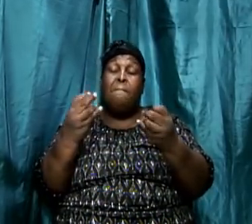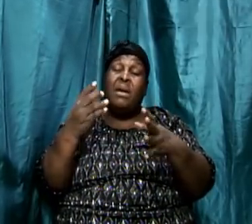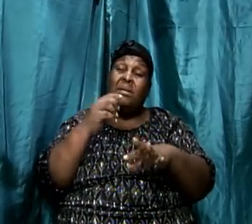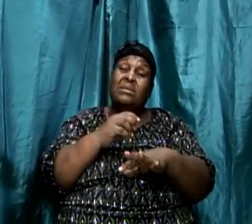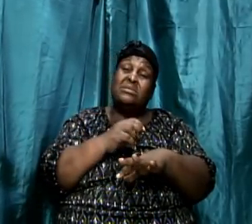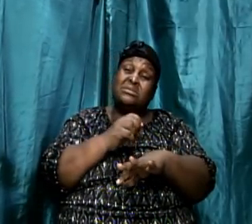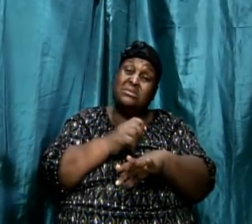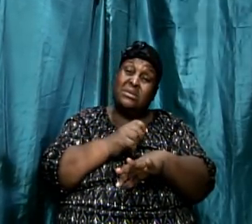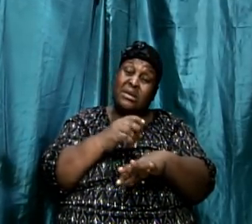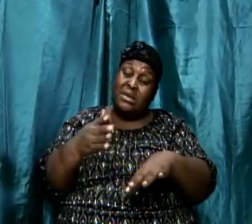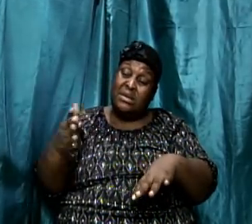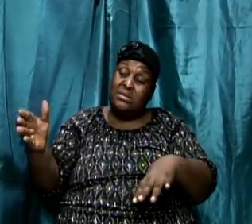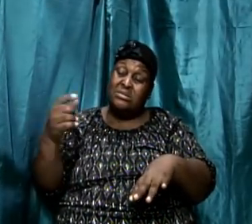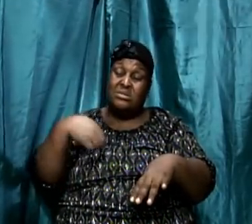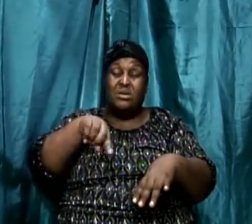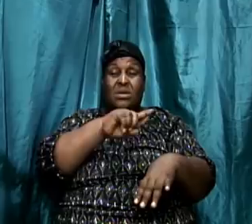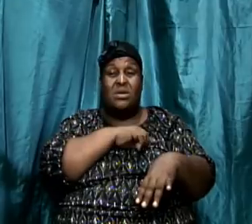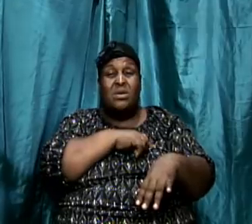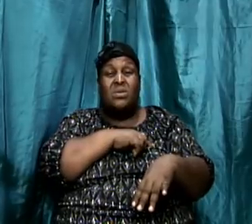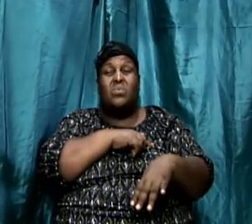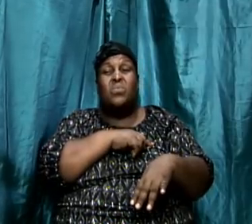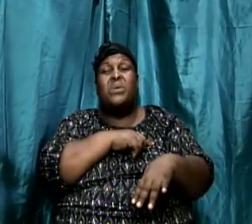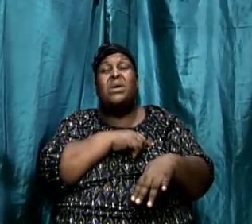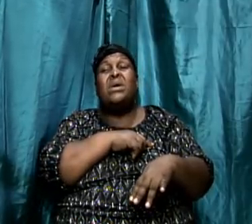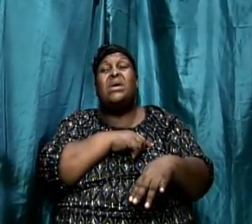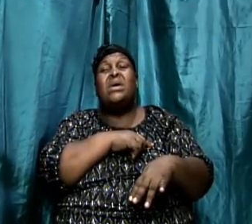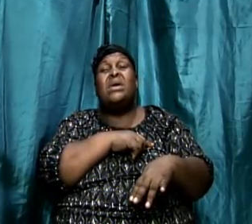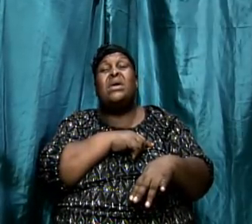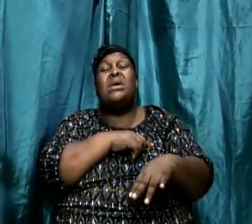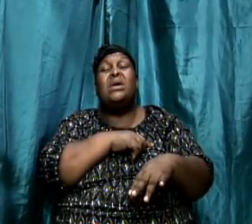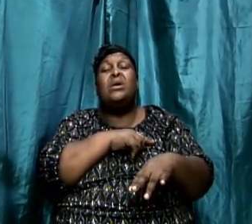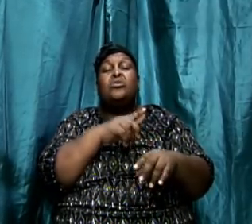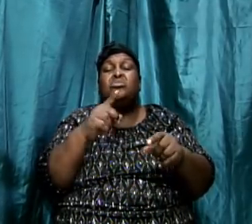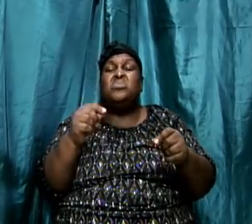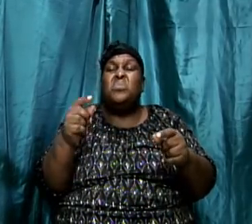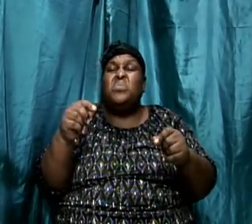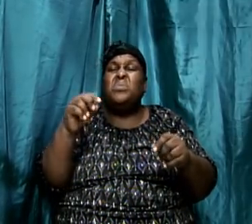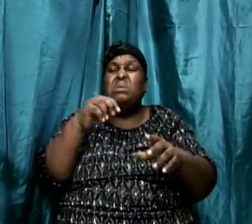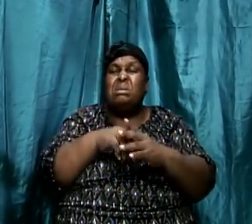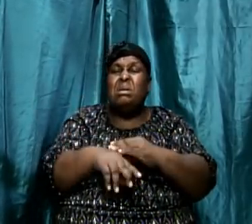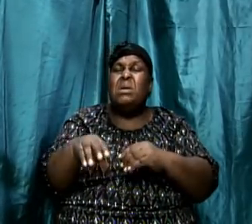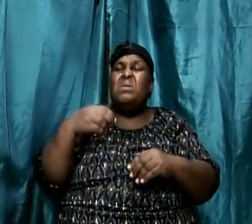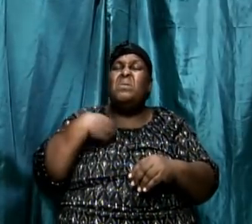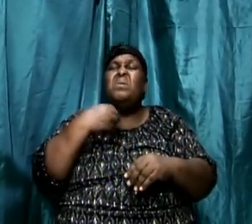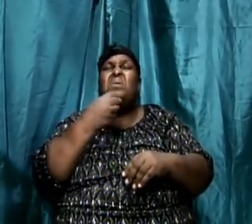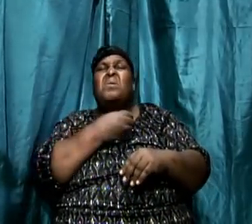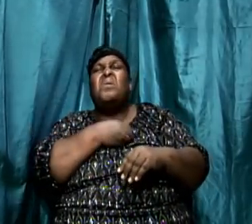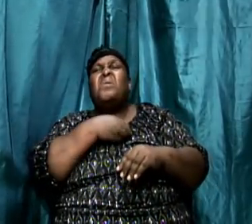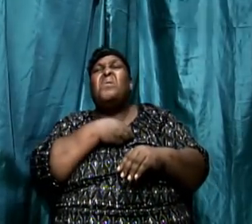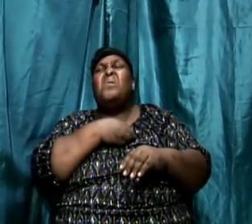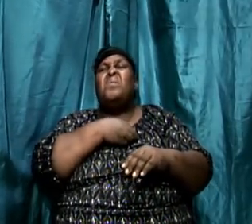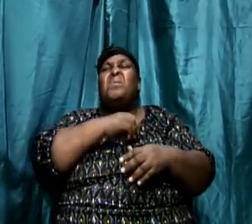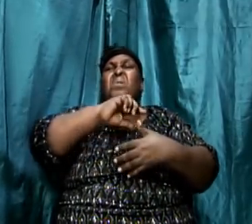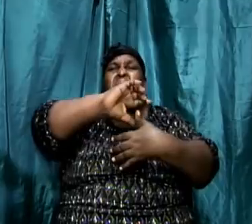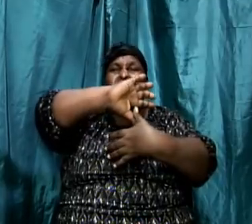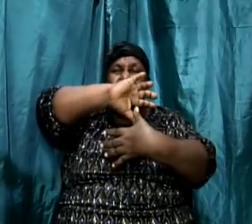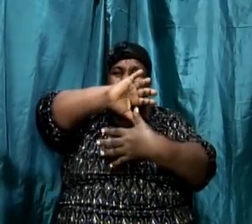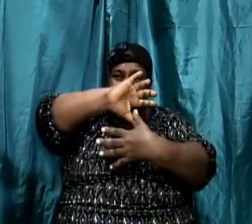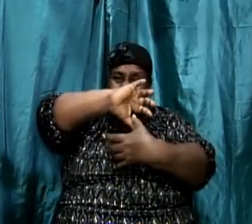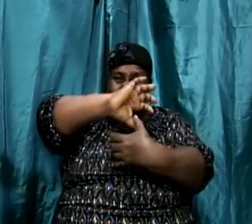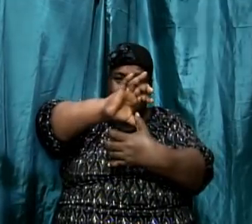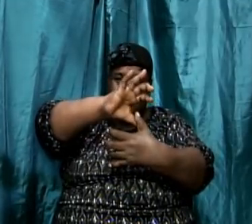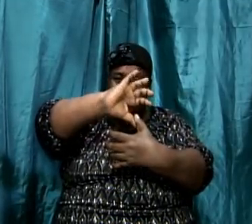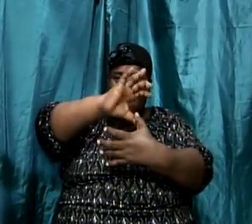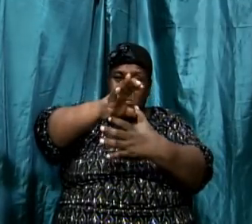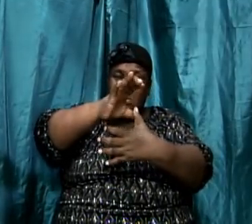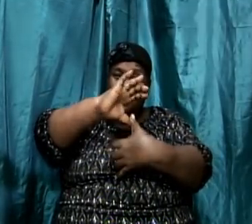in our culture and we see it as norm, in that culture, there is a total difference to how they